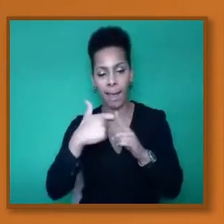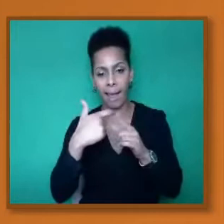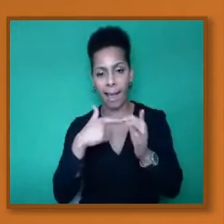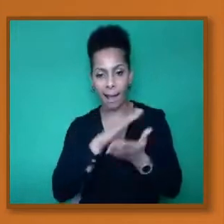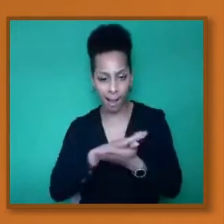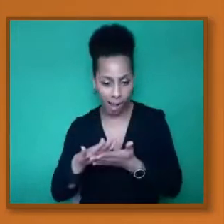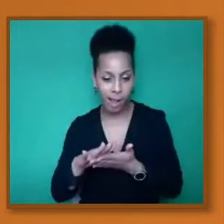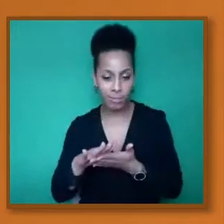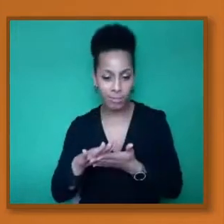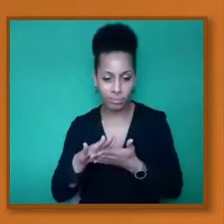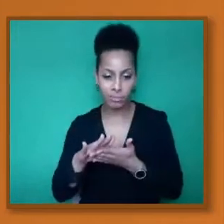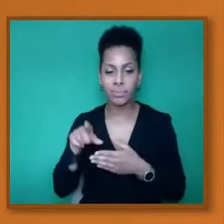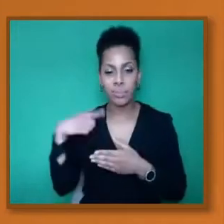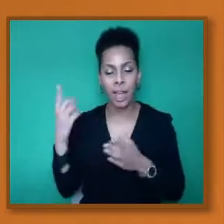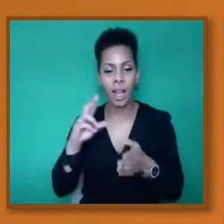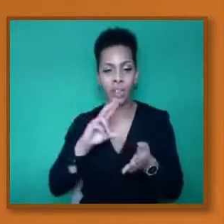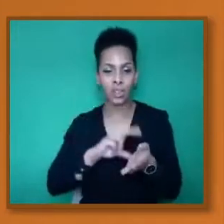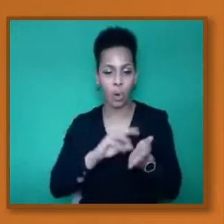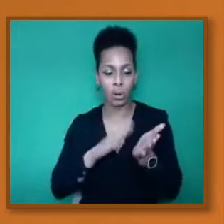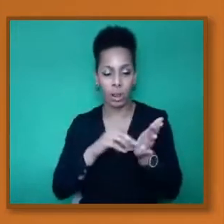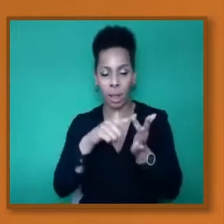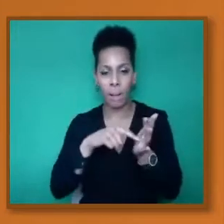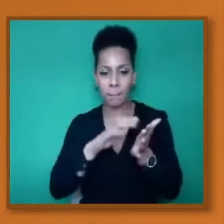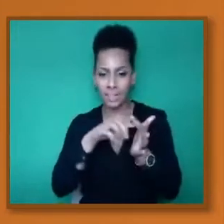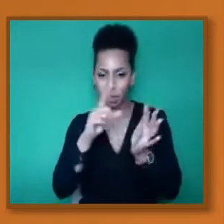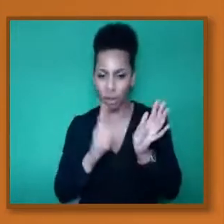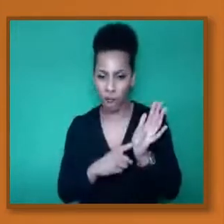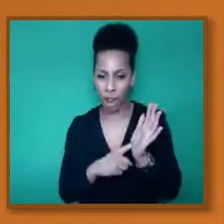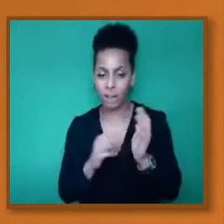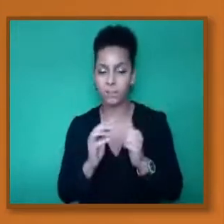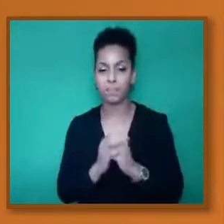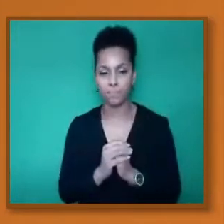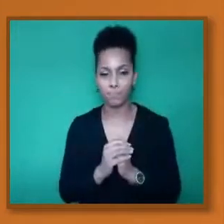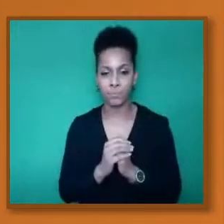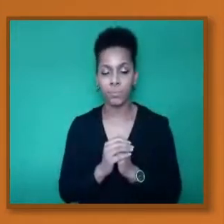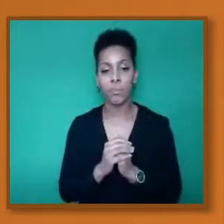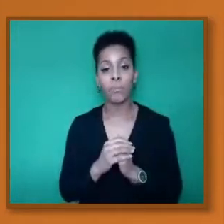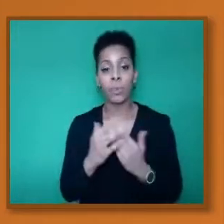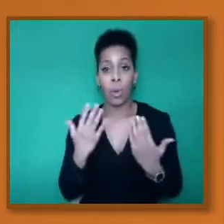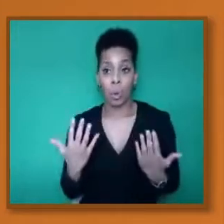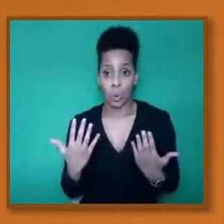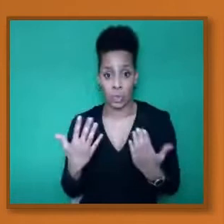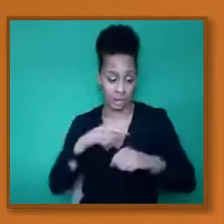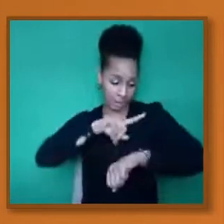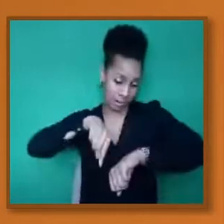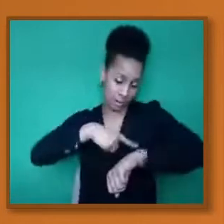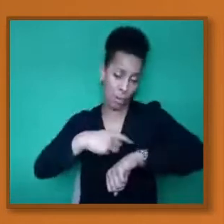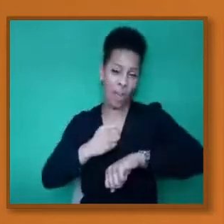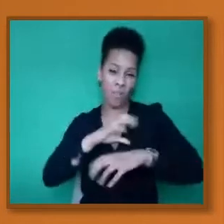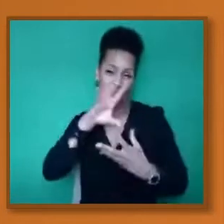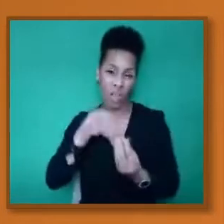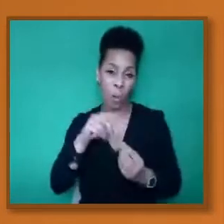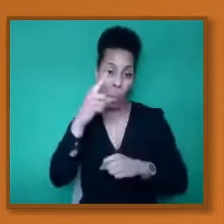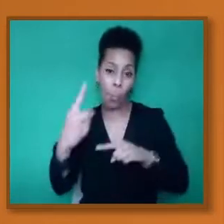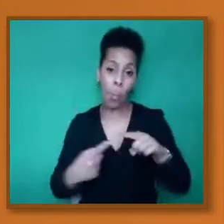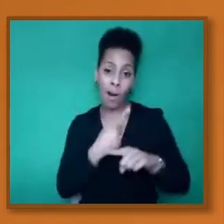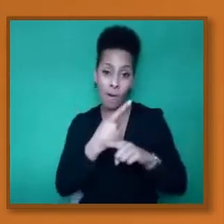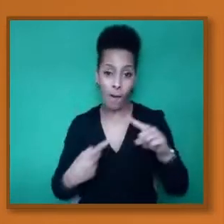And what we plan to do, we've got an hour and a half with you. So as again, I'd like to thank the organizers and also like to thank you